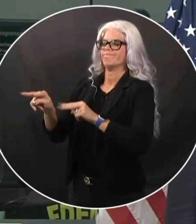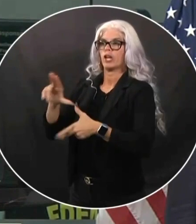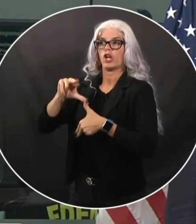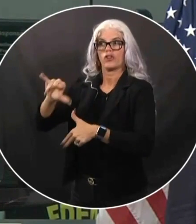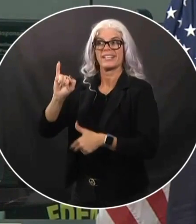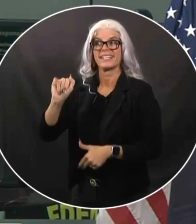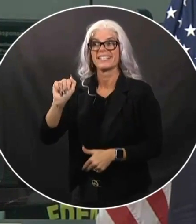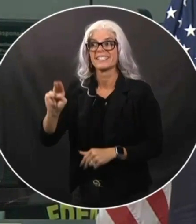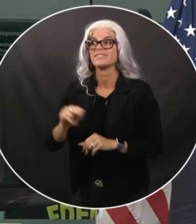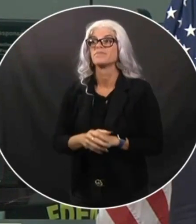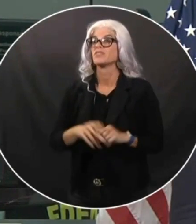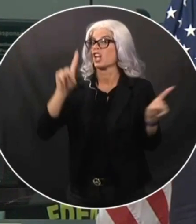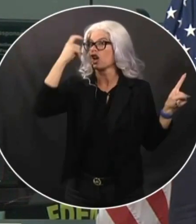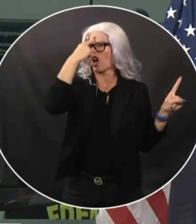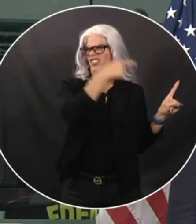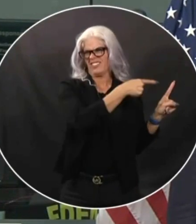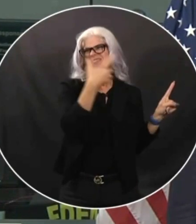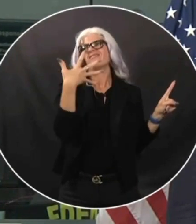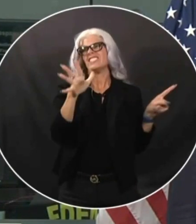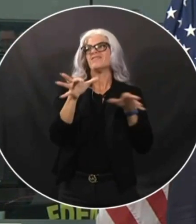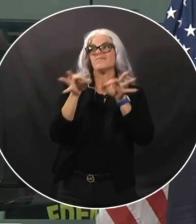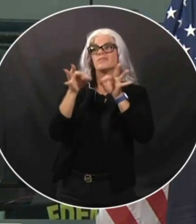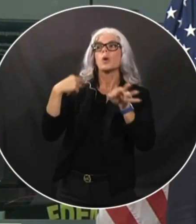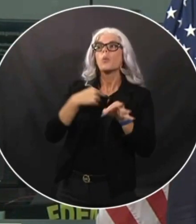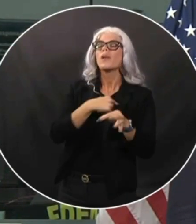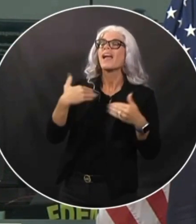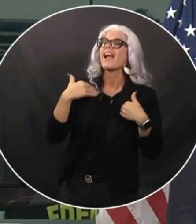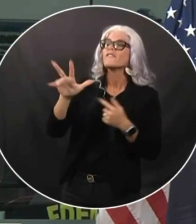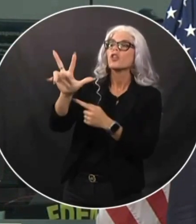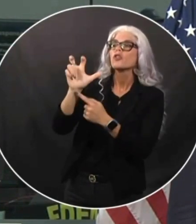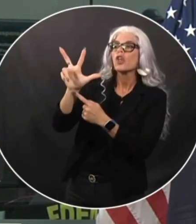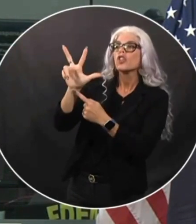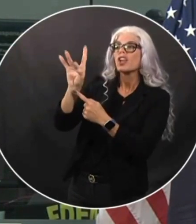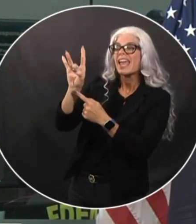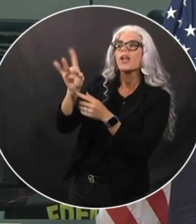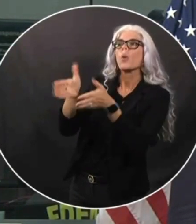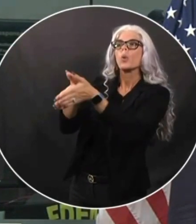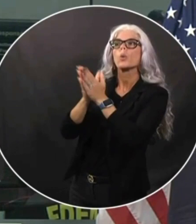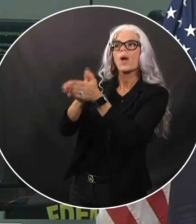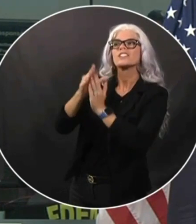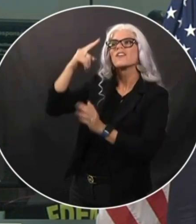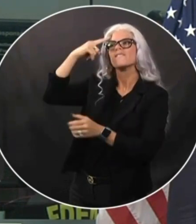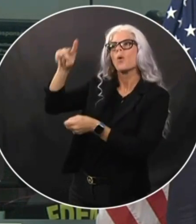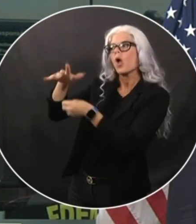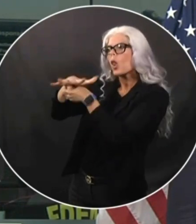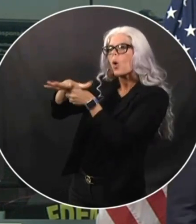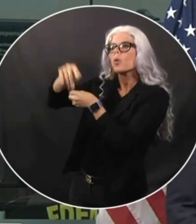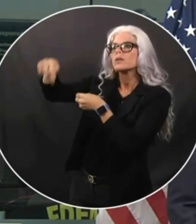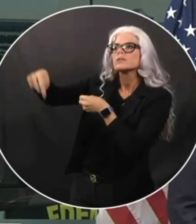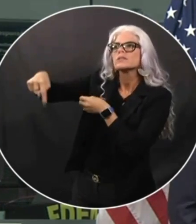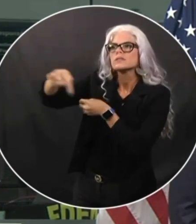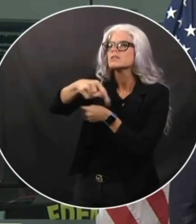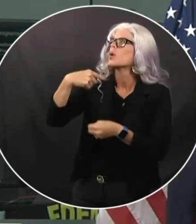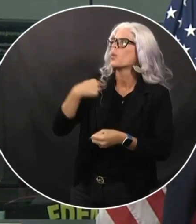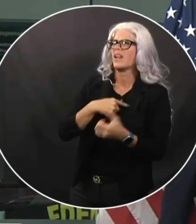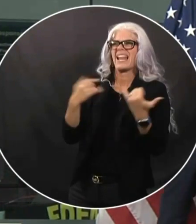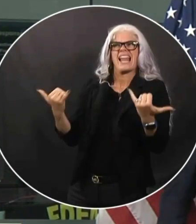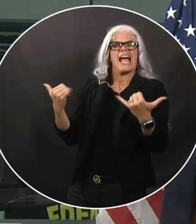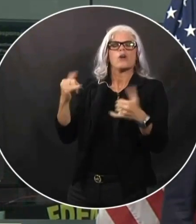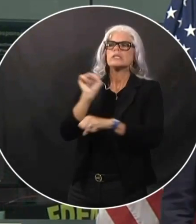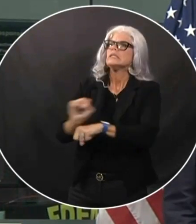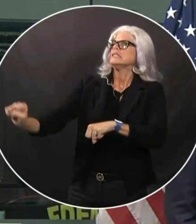we currently have more than 338 active missions for our local partners. We're working diligently to ensure all needs are met.